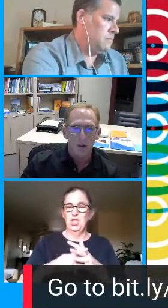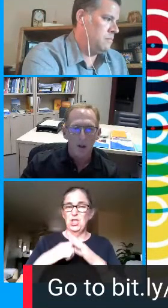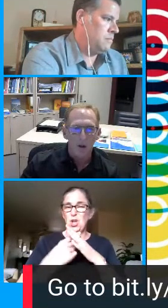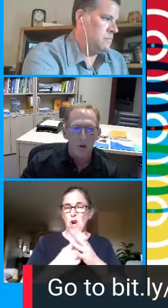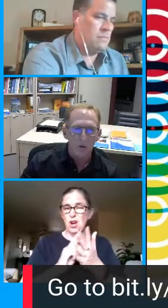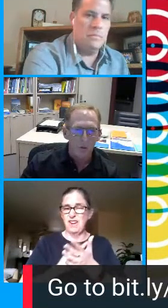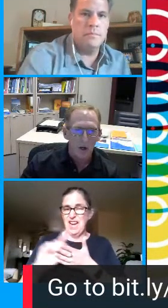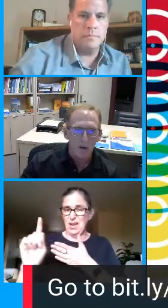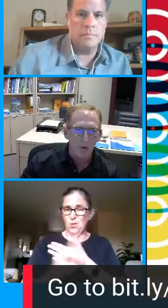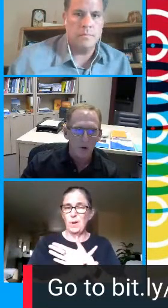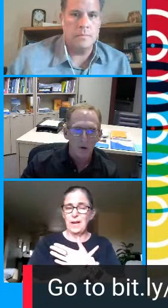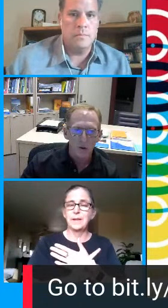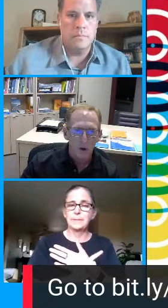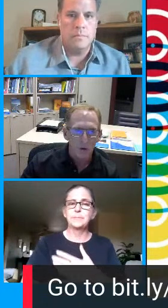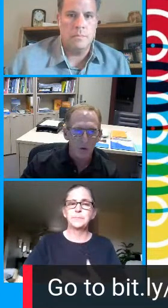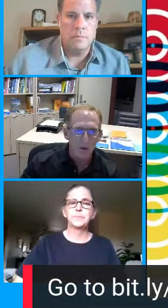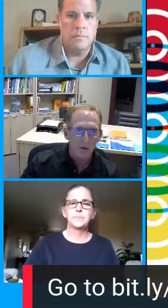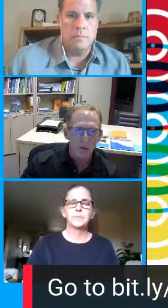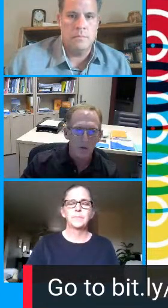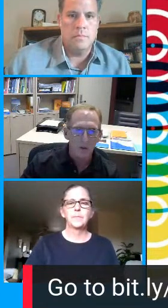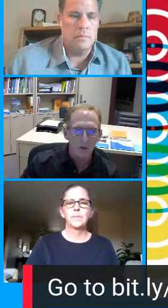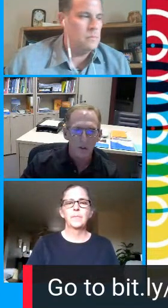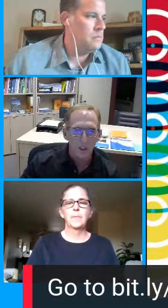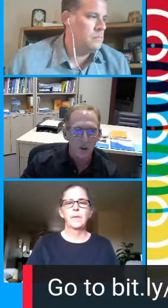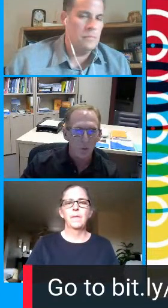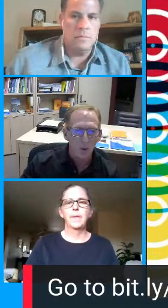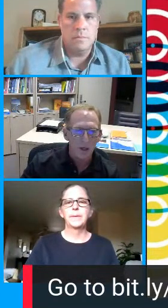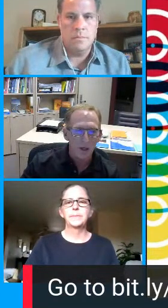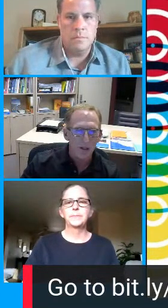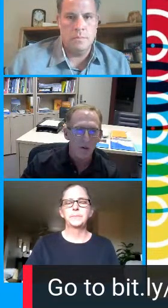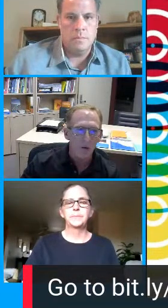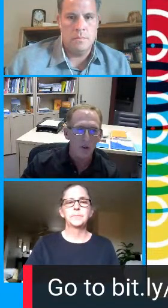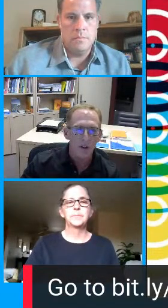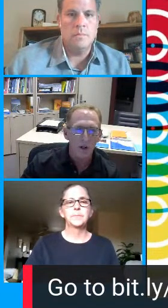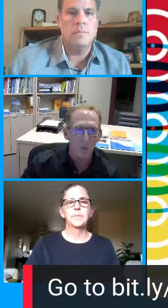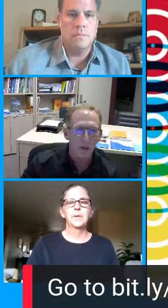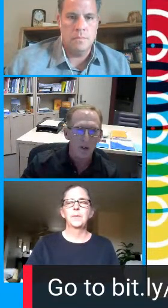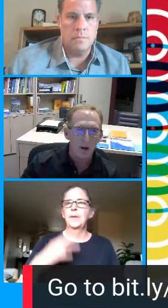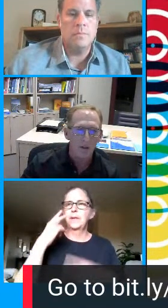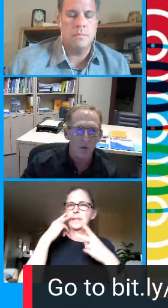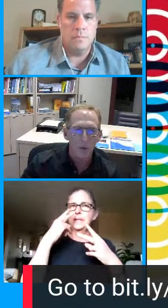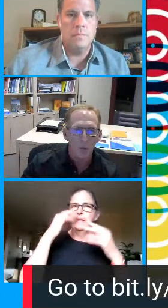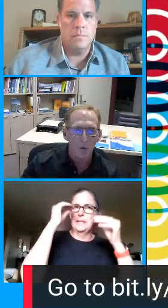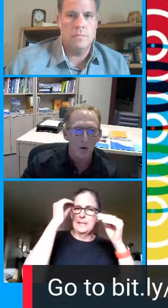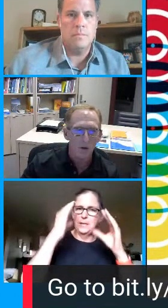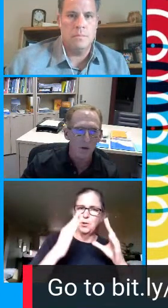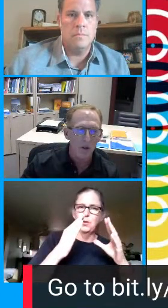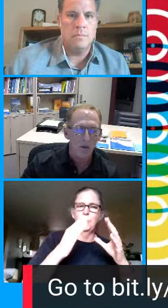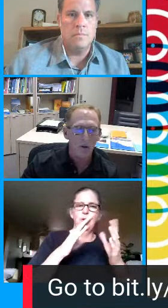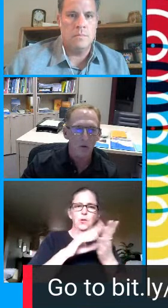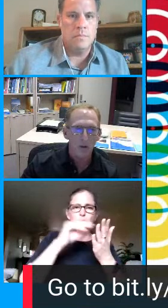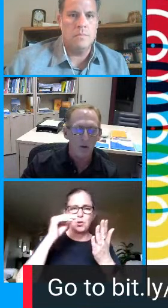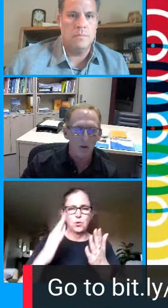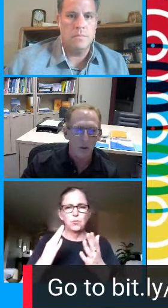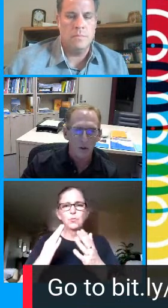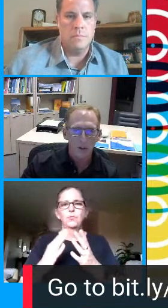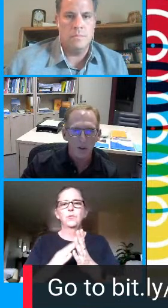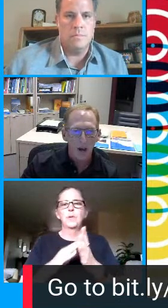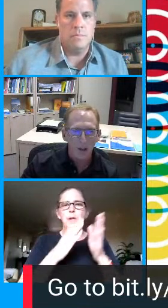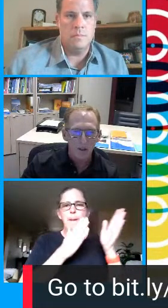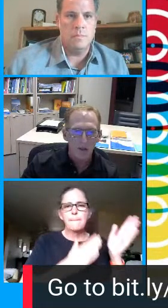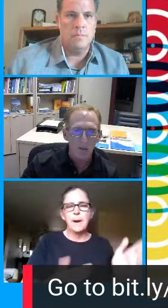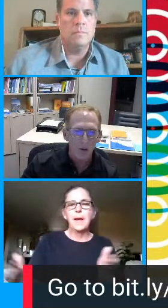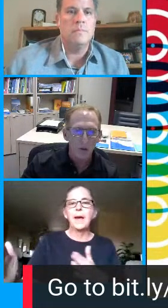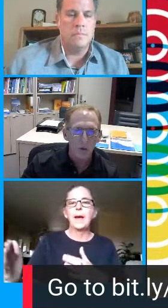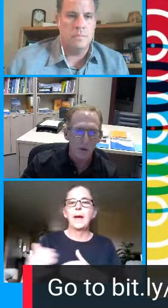as a the yellow uh circle shows and there's you see a strategic plan and you see the airplane and all these people are they're strategically